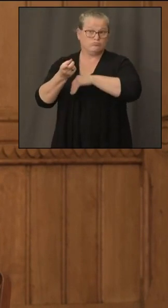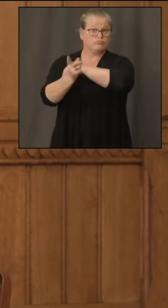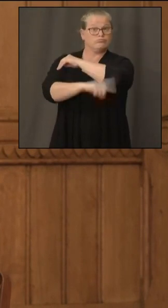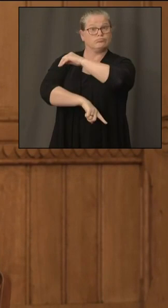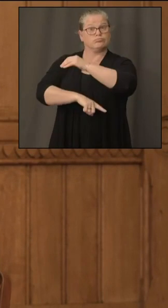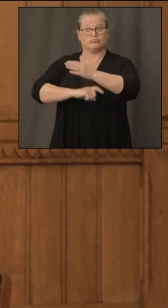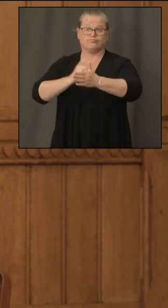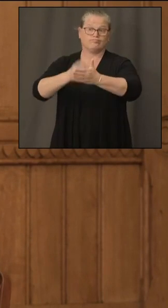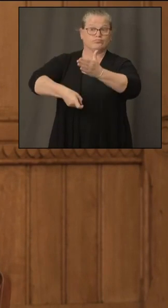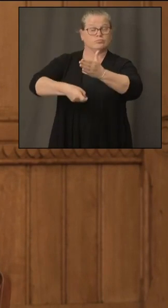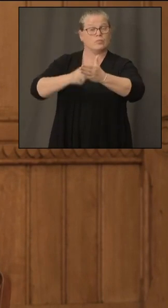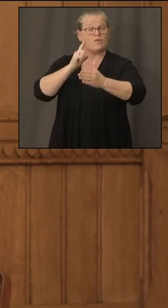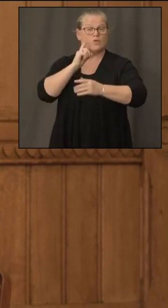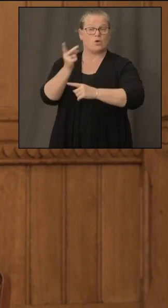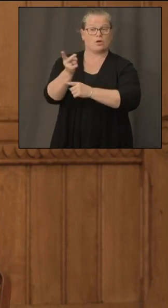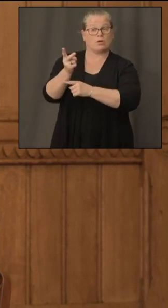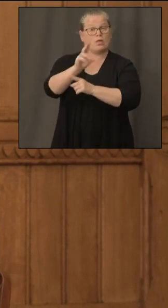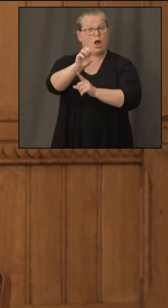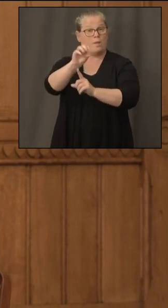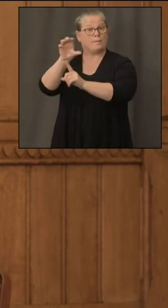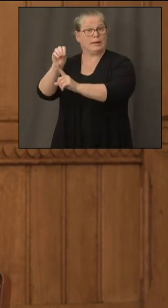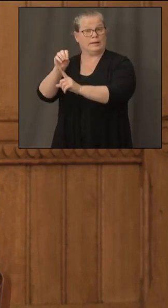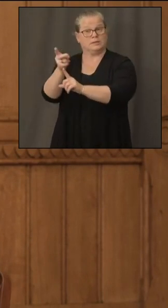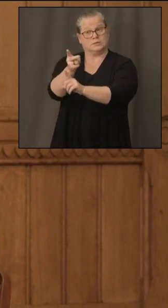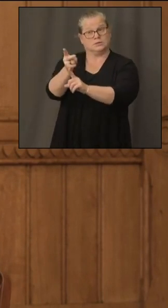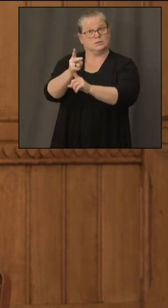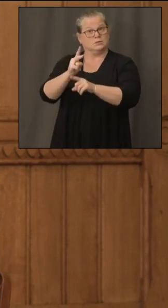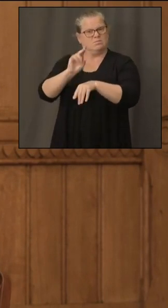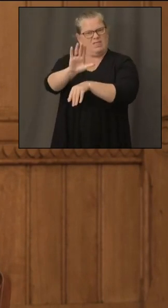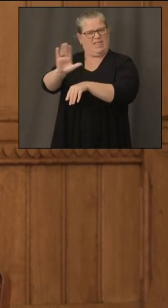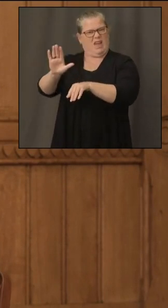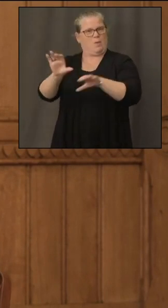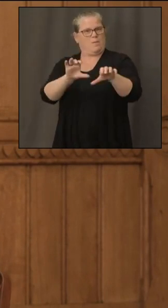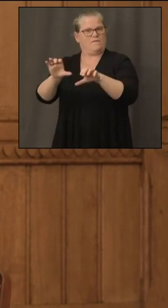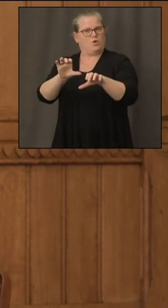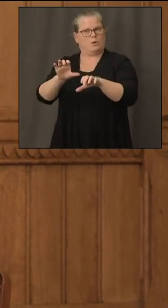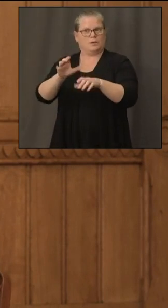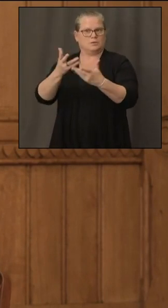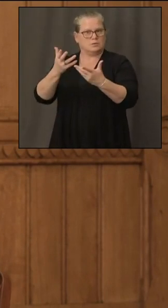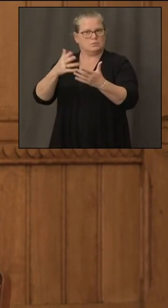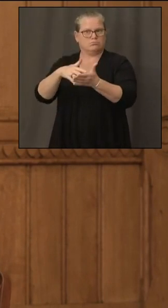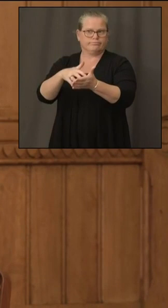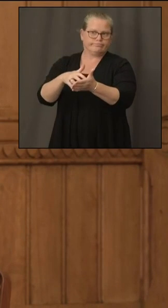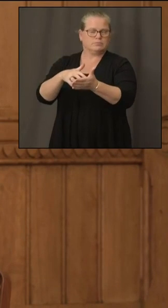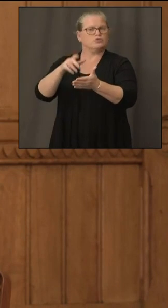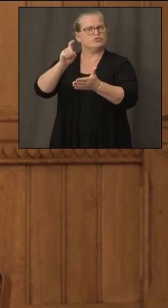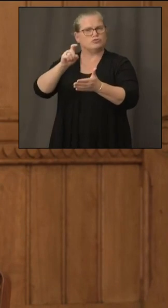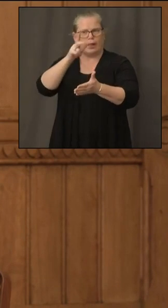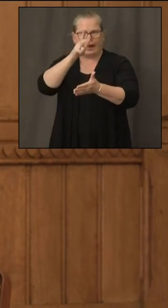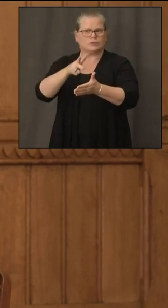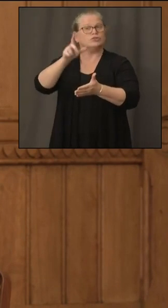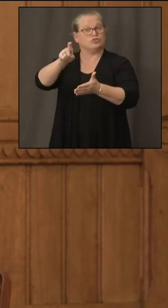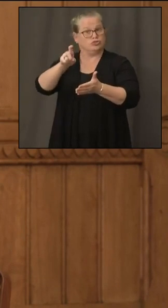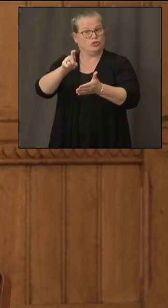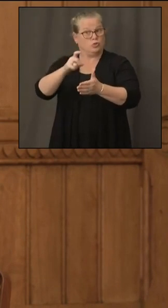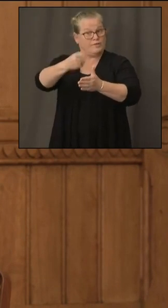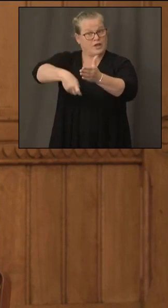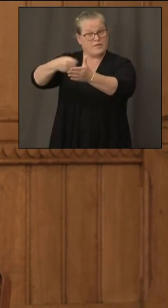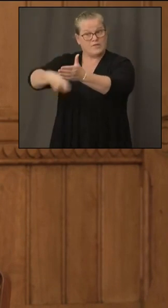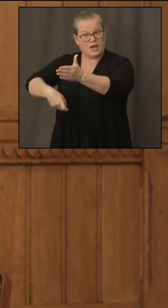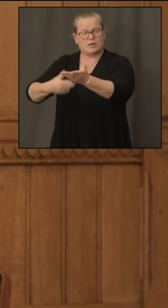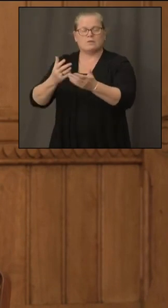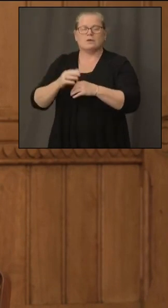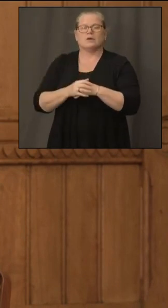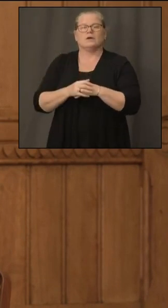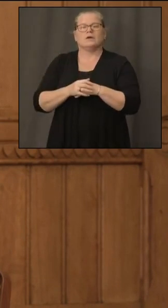utilities uh based on their performance and of course those penalties would come from shareholders and not from rate payers of the utilities pura